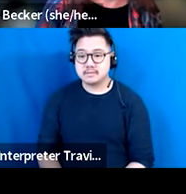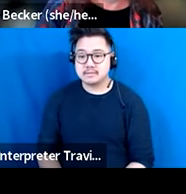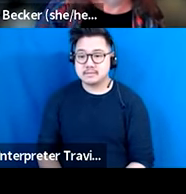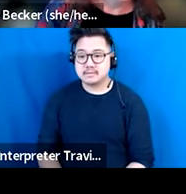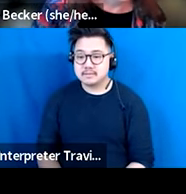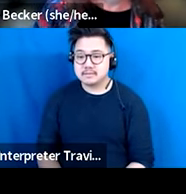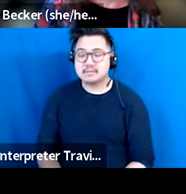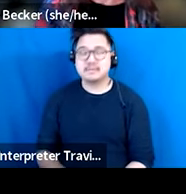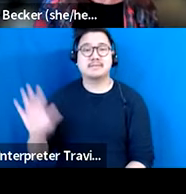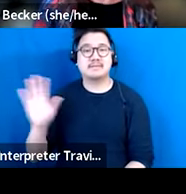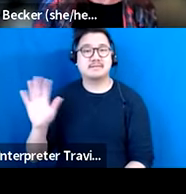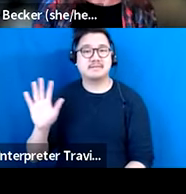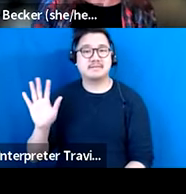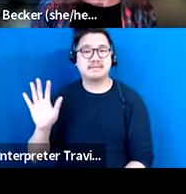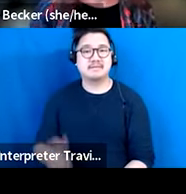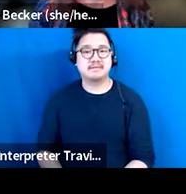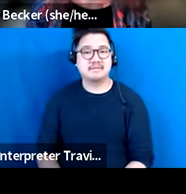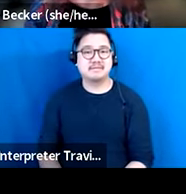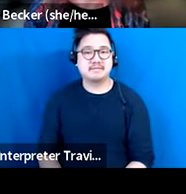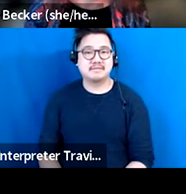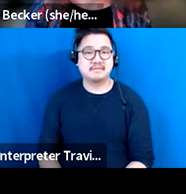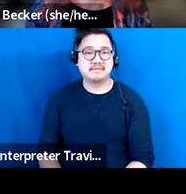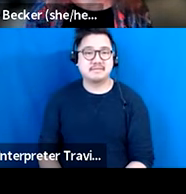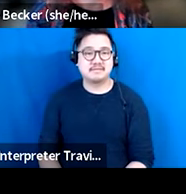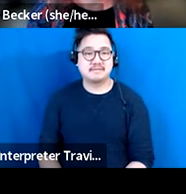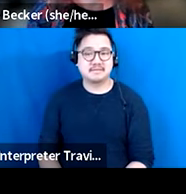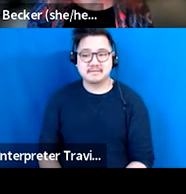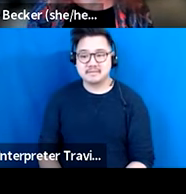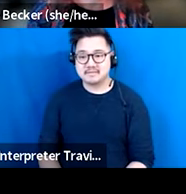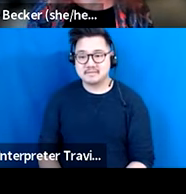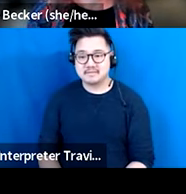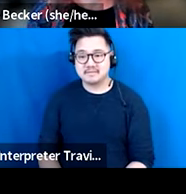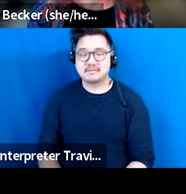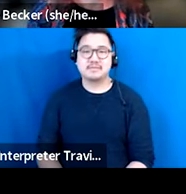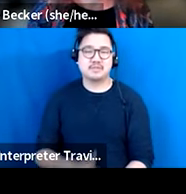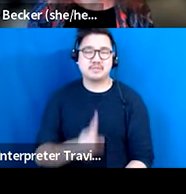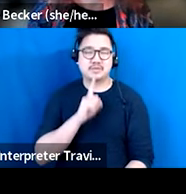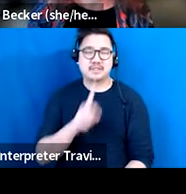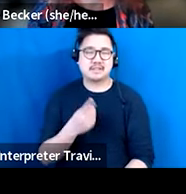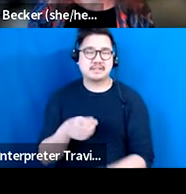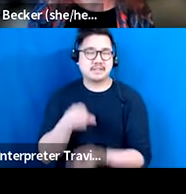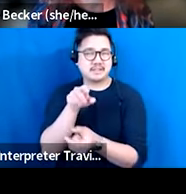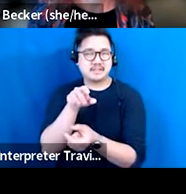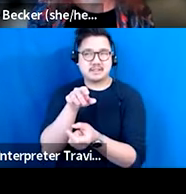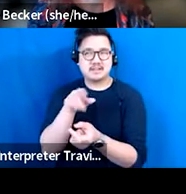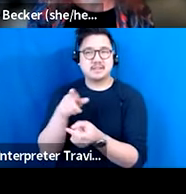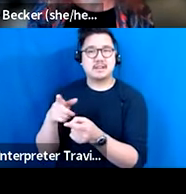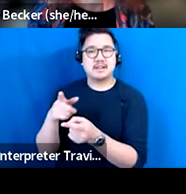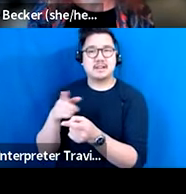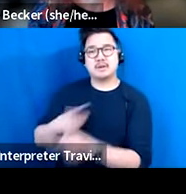Hi, I just wanted, it was specific to something that Amy was saying about